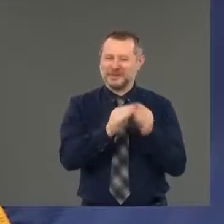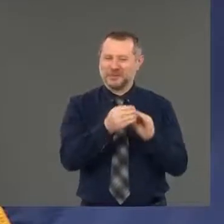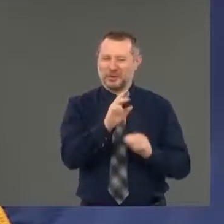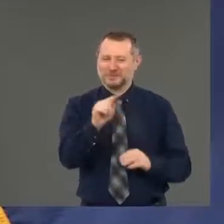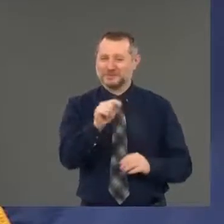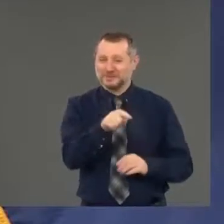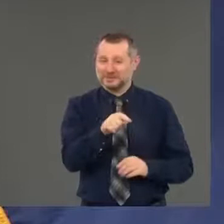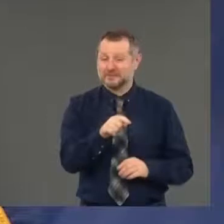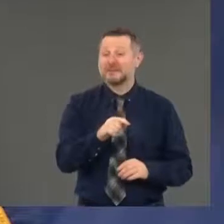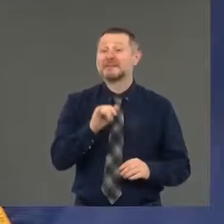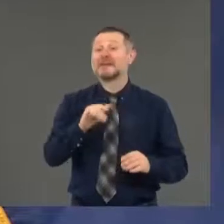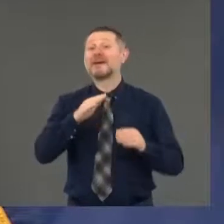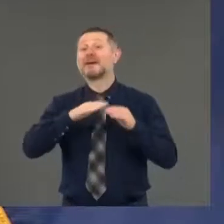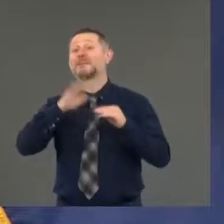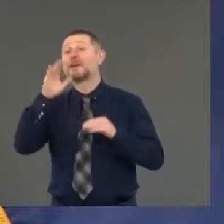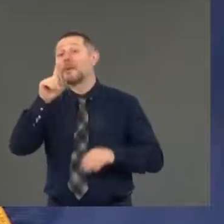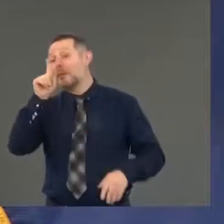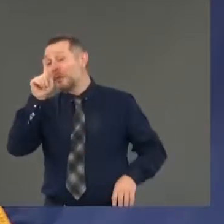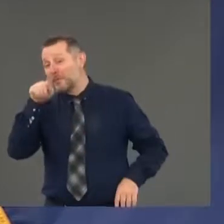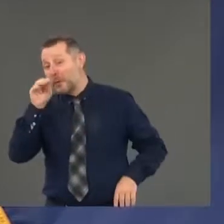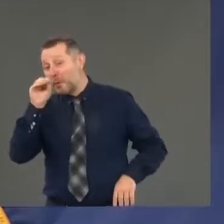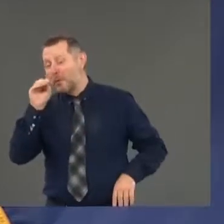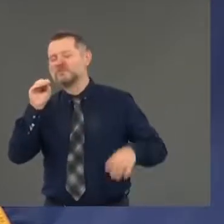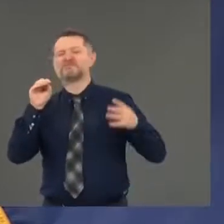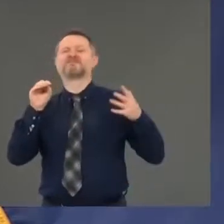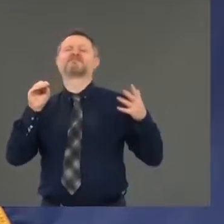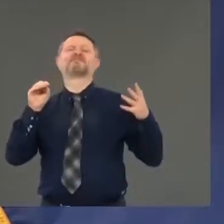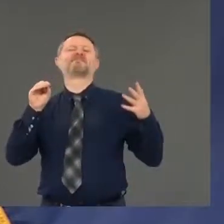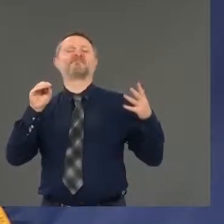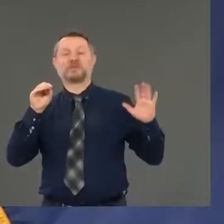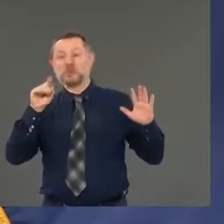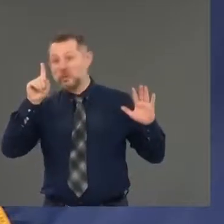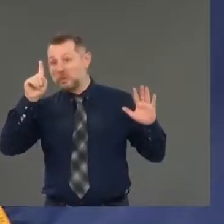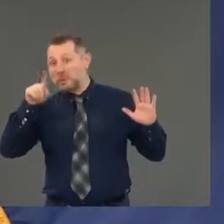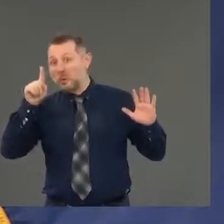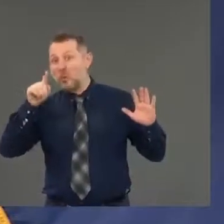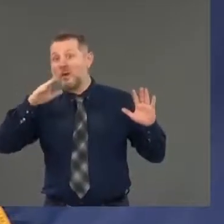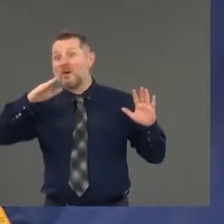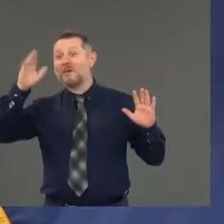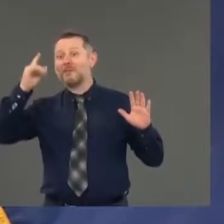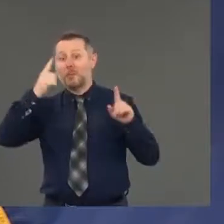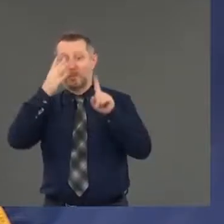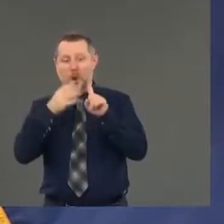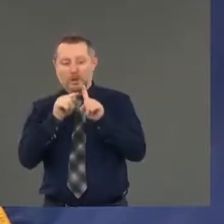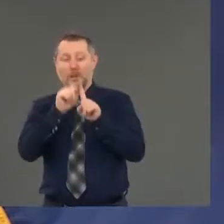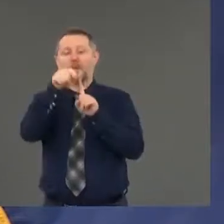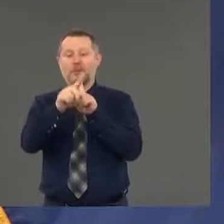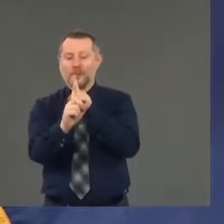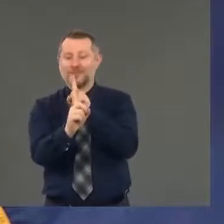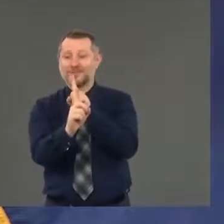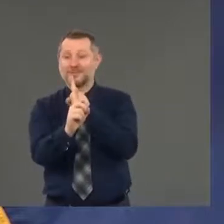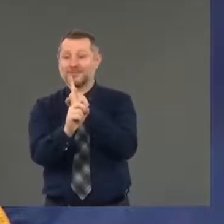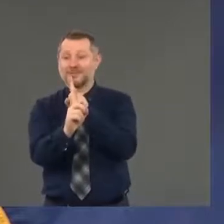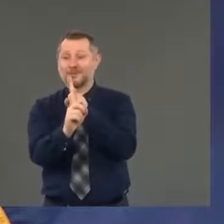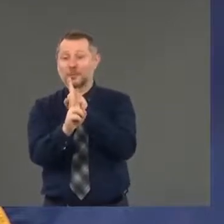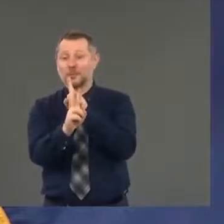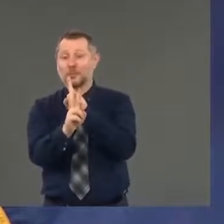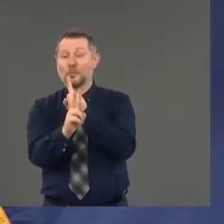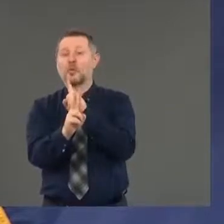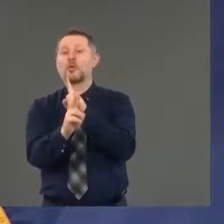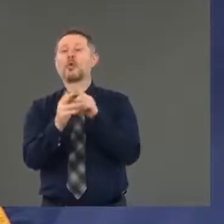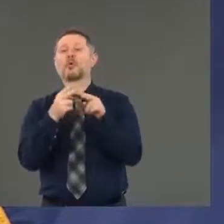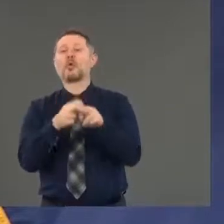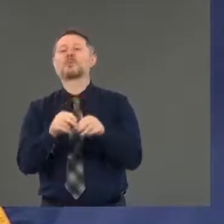one person is infecting more than one person. Right, right, an RT over one, which they consider spreading